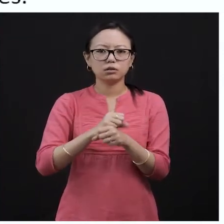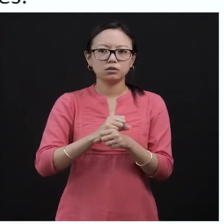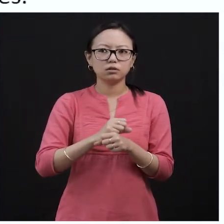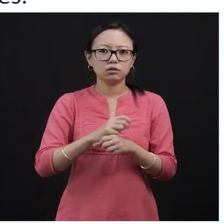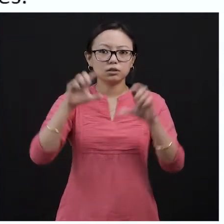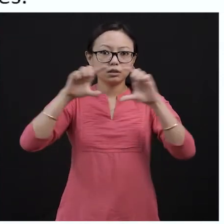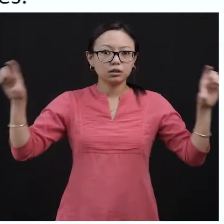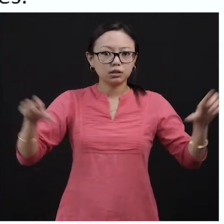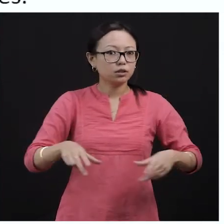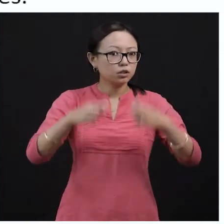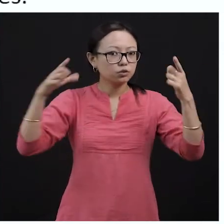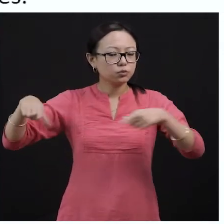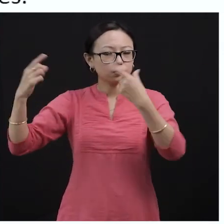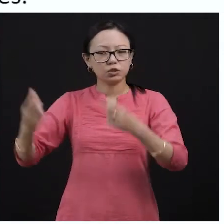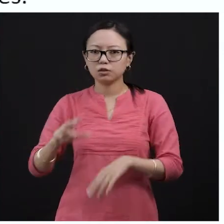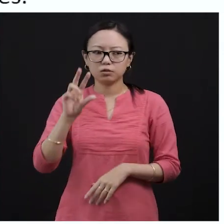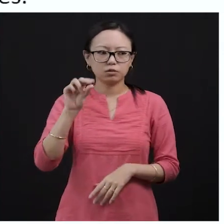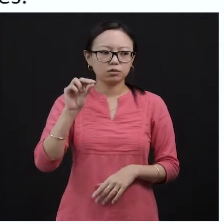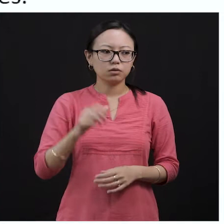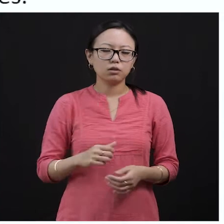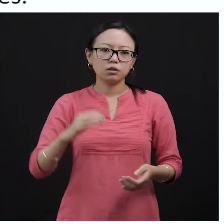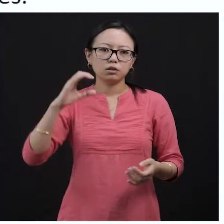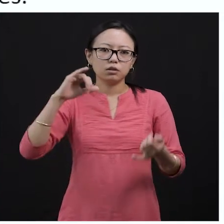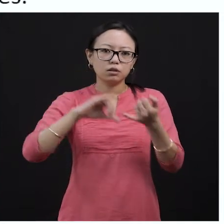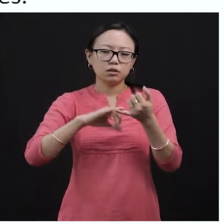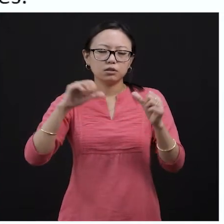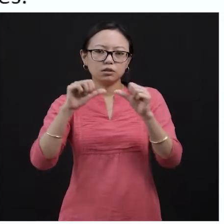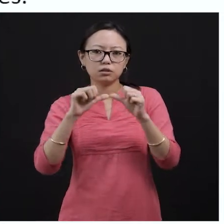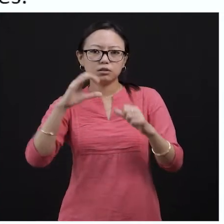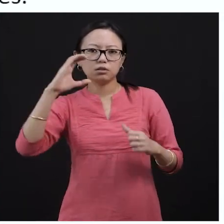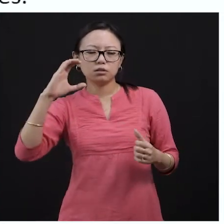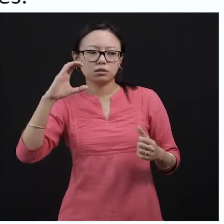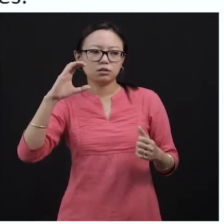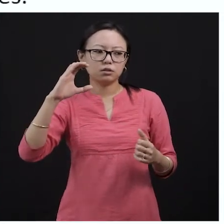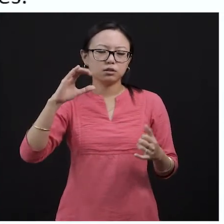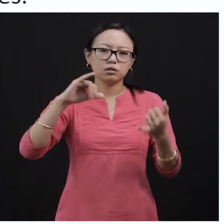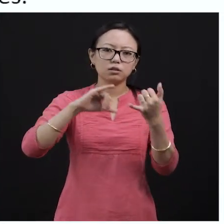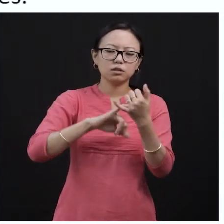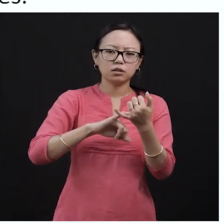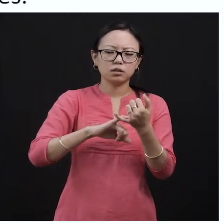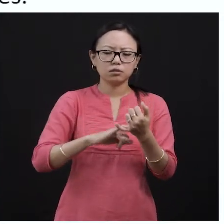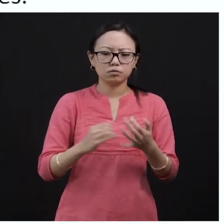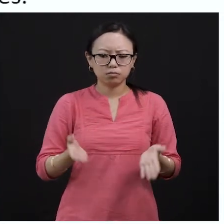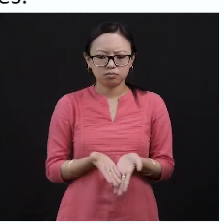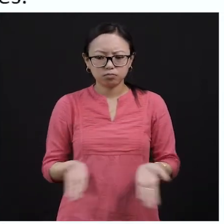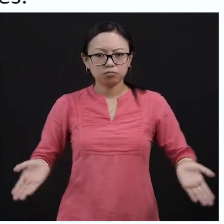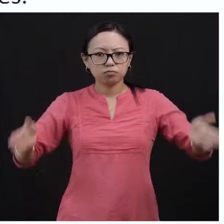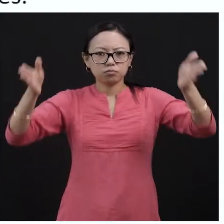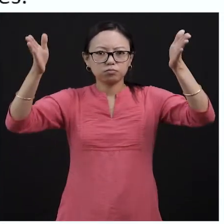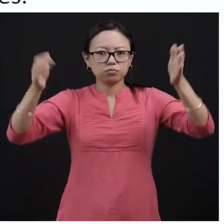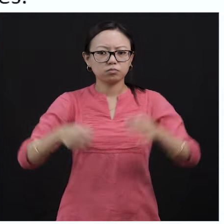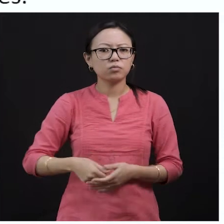A part of an animal or plant shaped like a bag. Fangs. Long sharp teeth